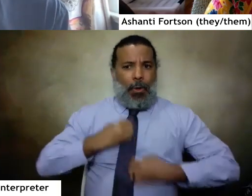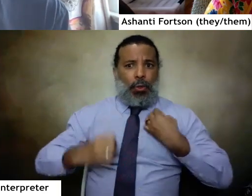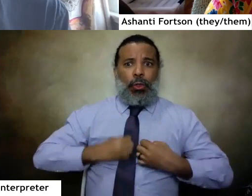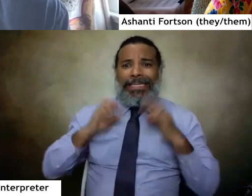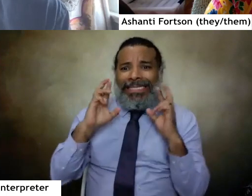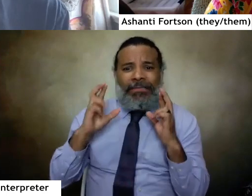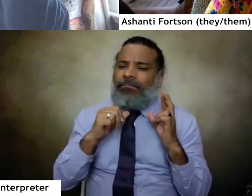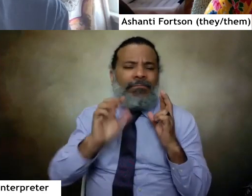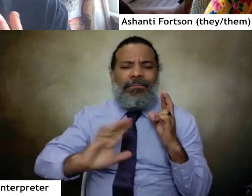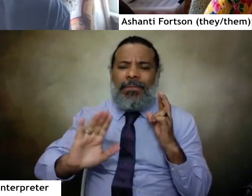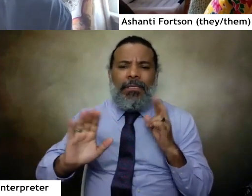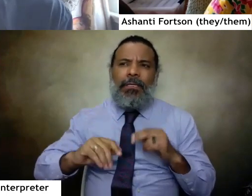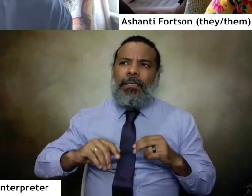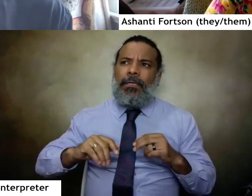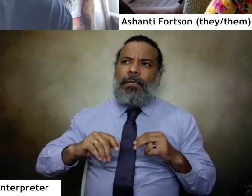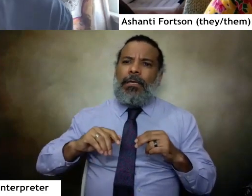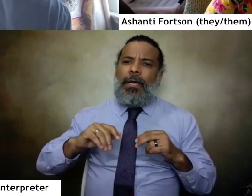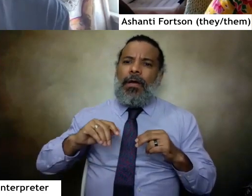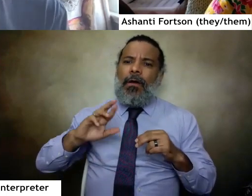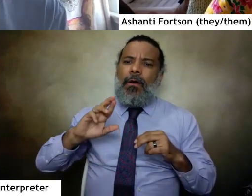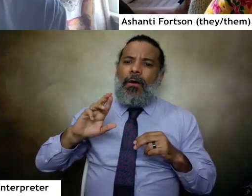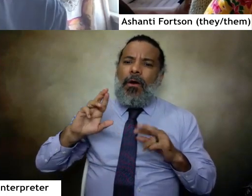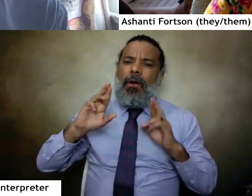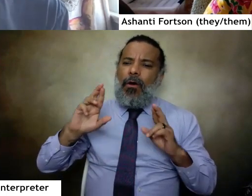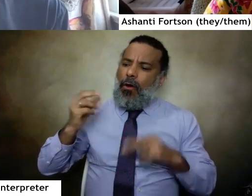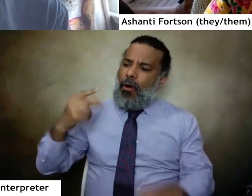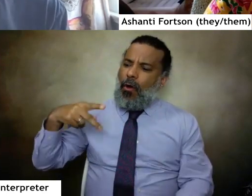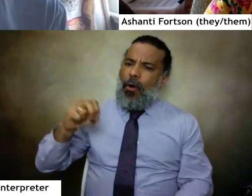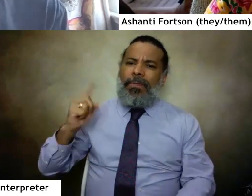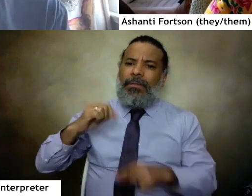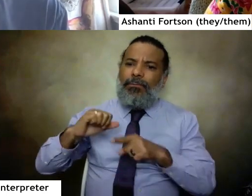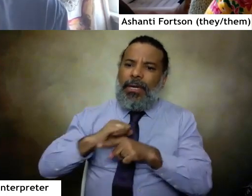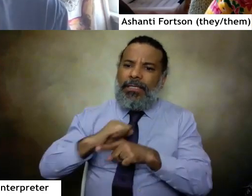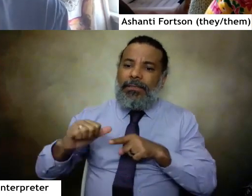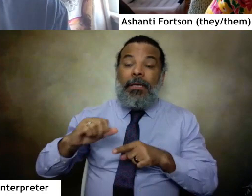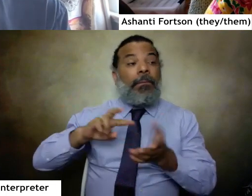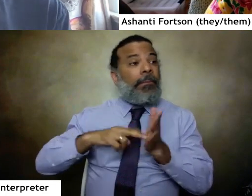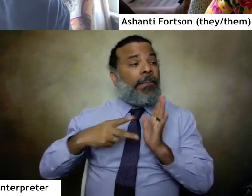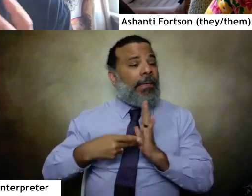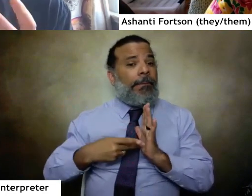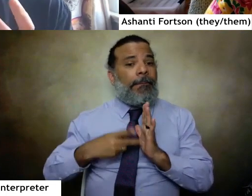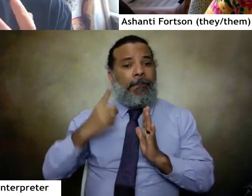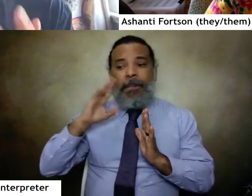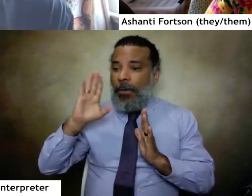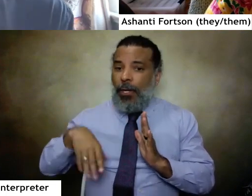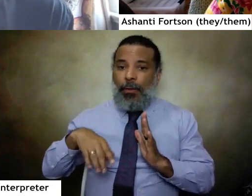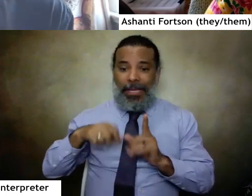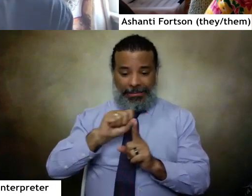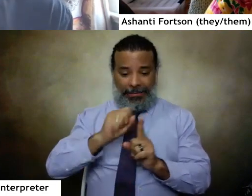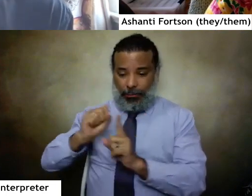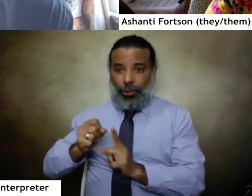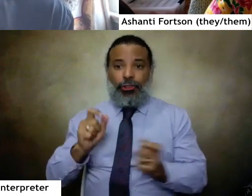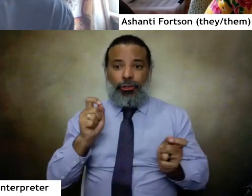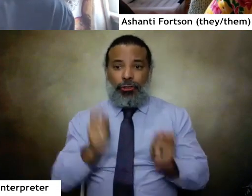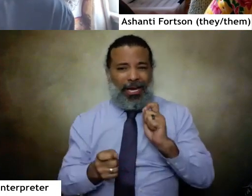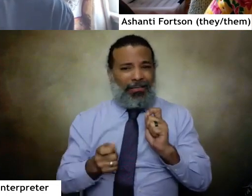hope is a practice and that we know that conditions can change